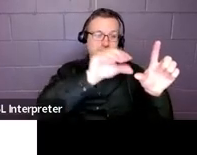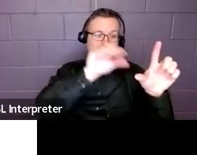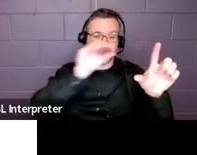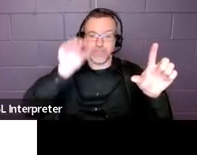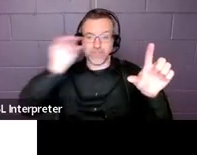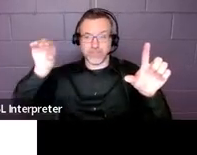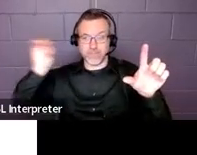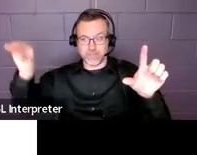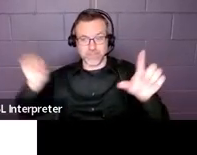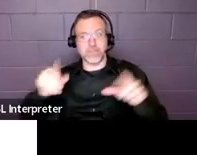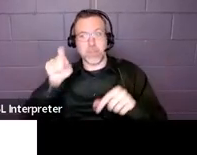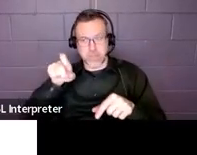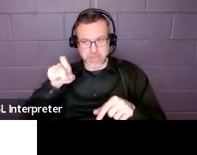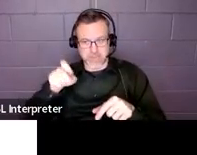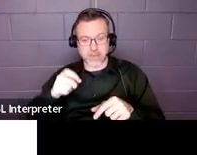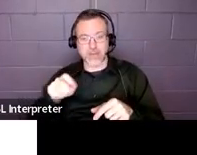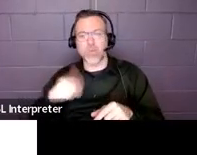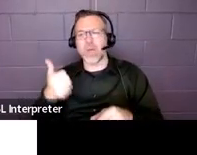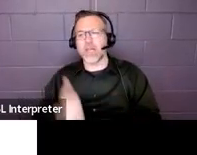Anything else that people see?